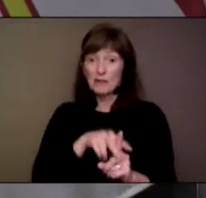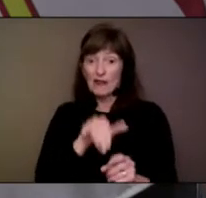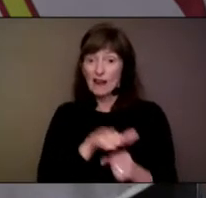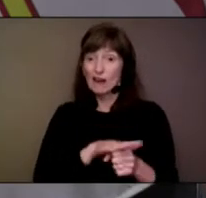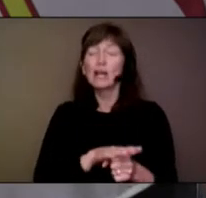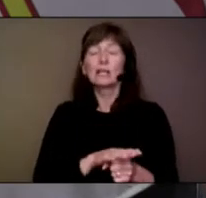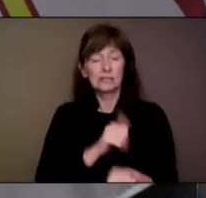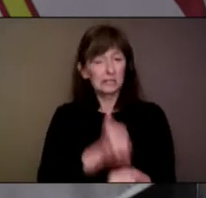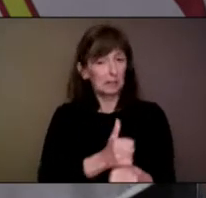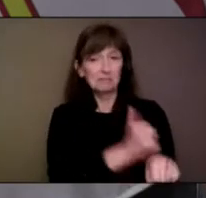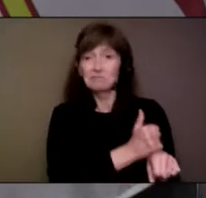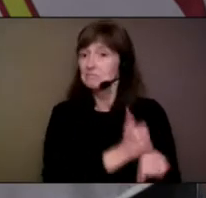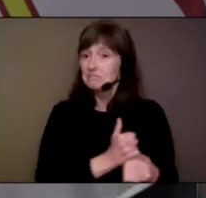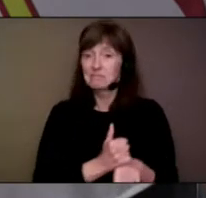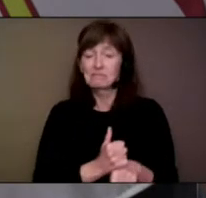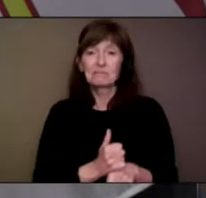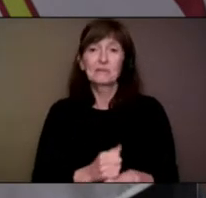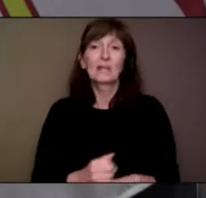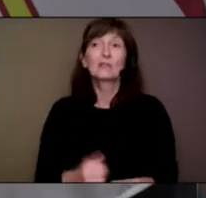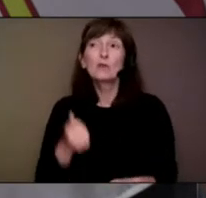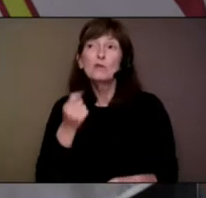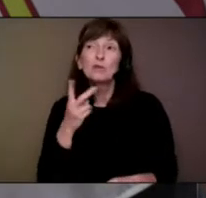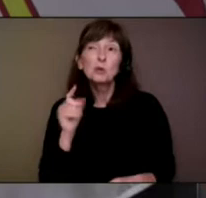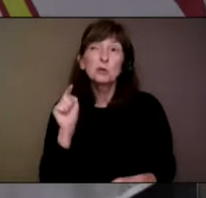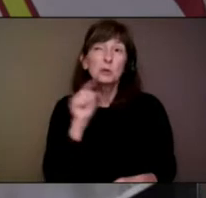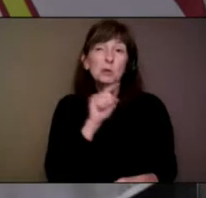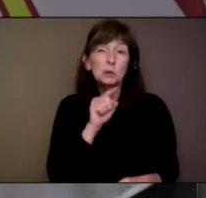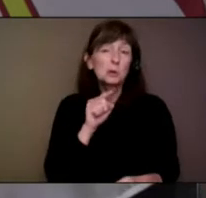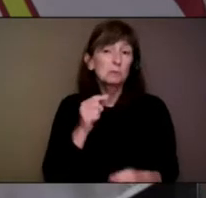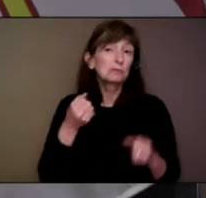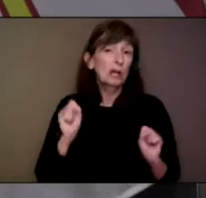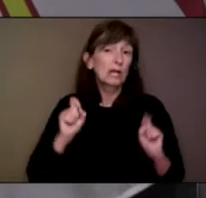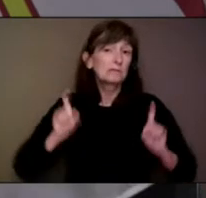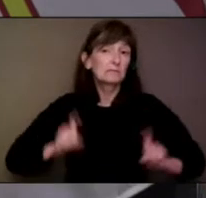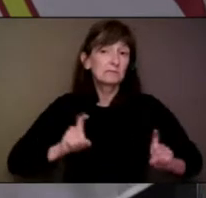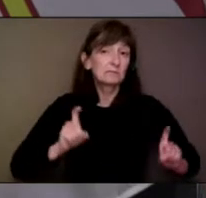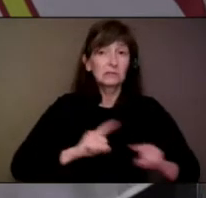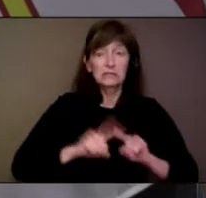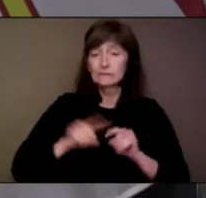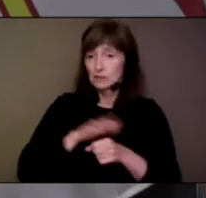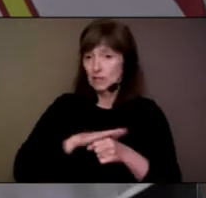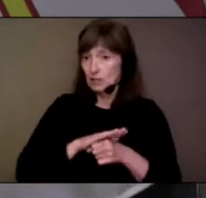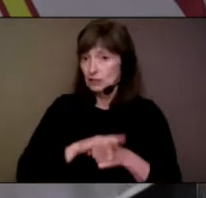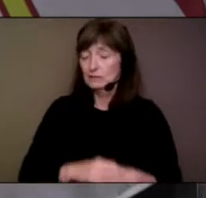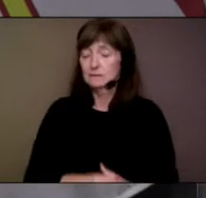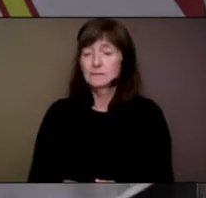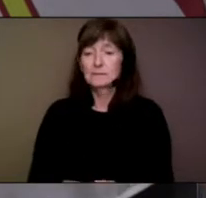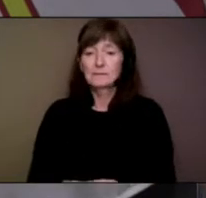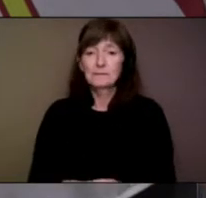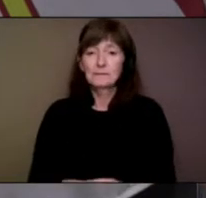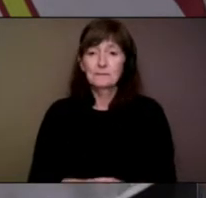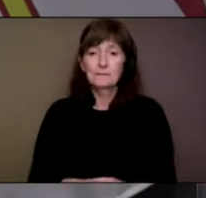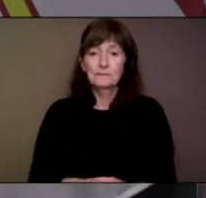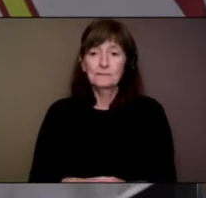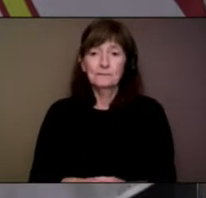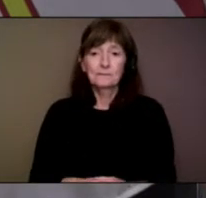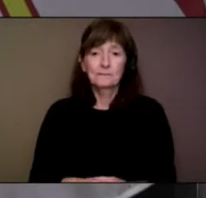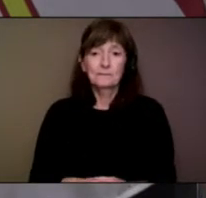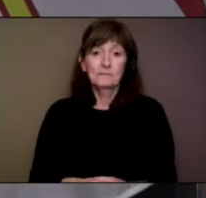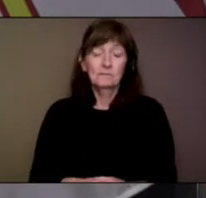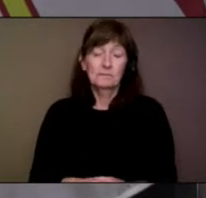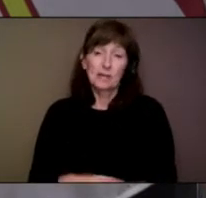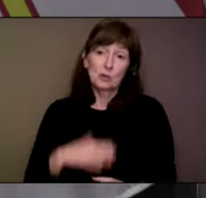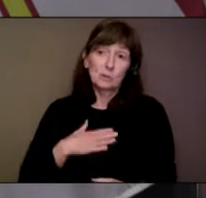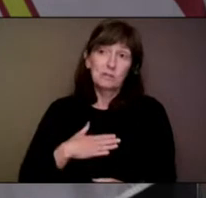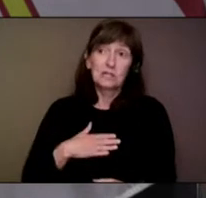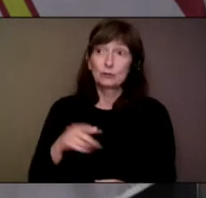a few different things that are being tried in the different regions, and I certainly would ask people to be on